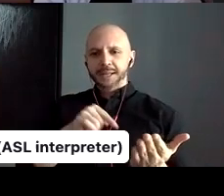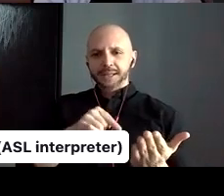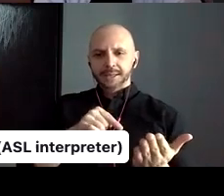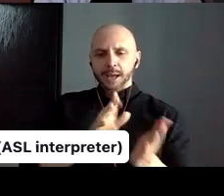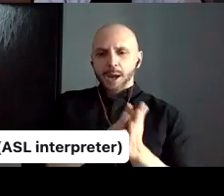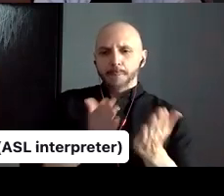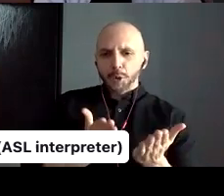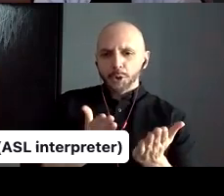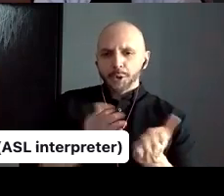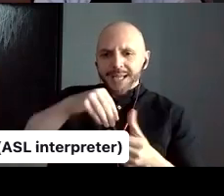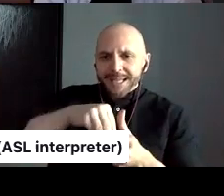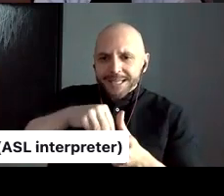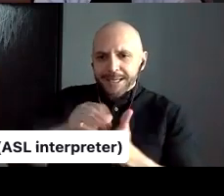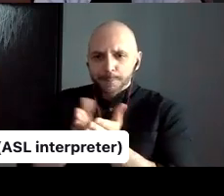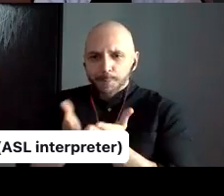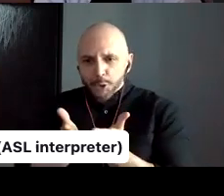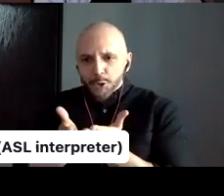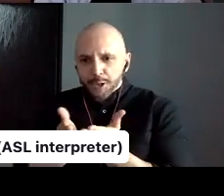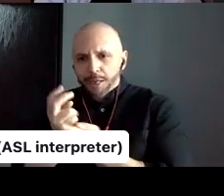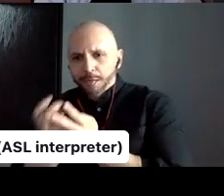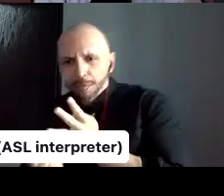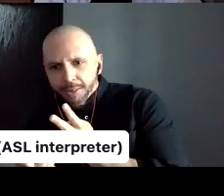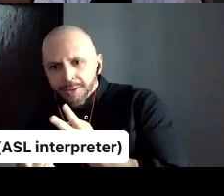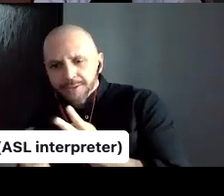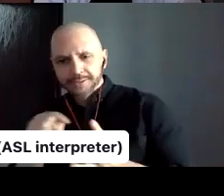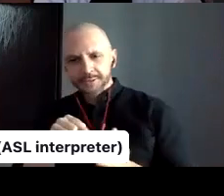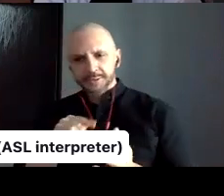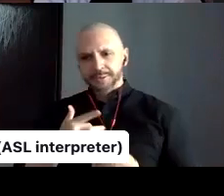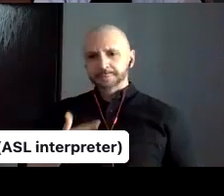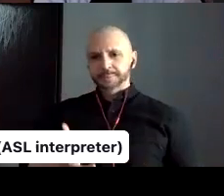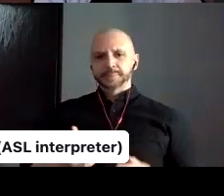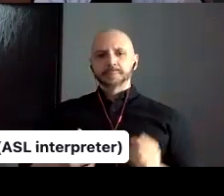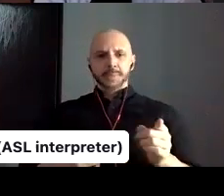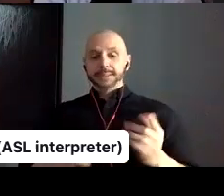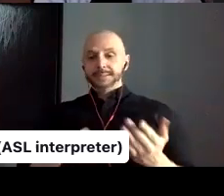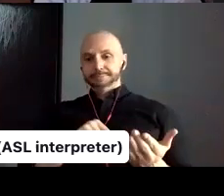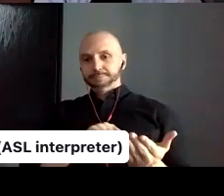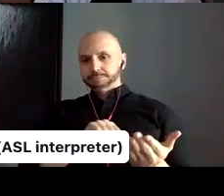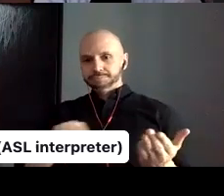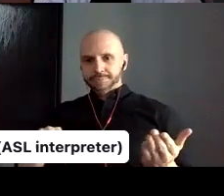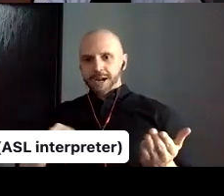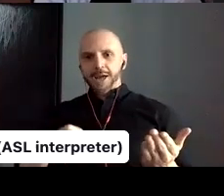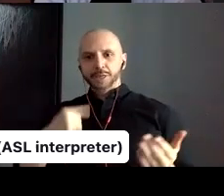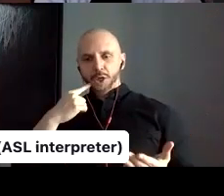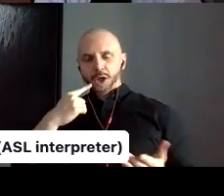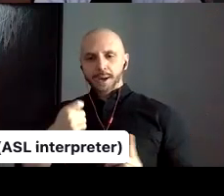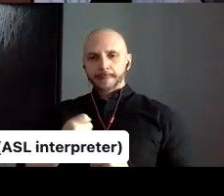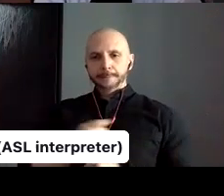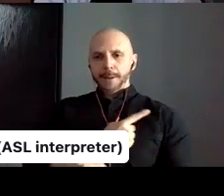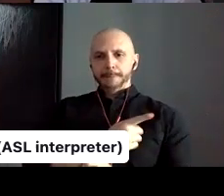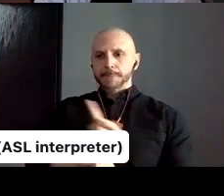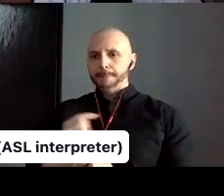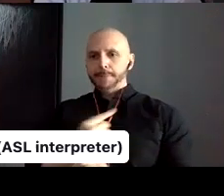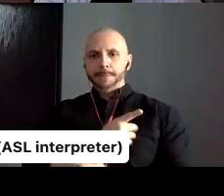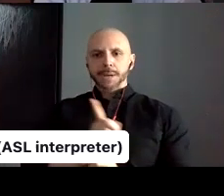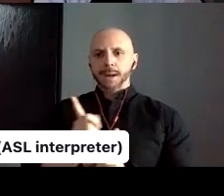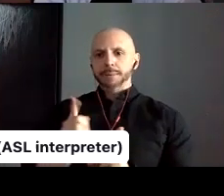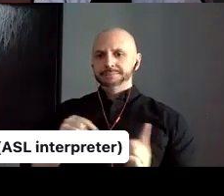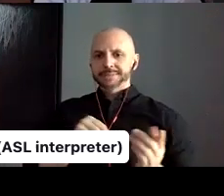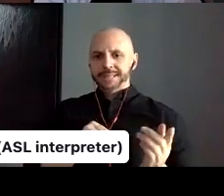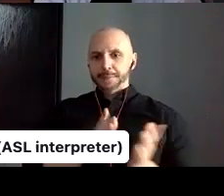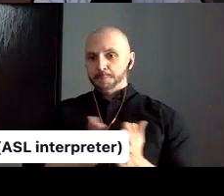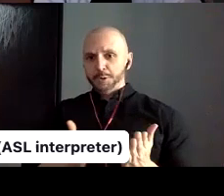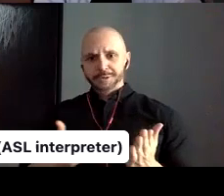which was to me a very pleasant surprise because I felt like this is going to be all over the place, which would have been fine. Um,